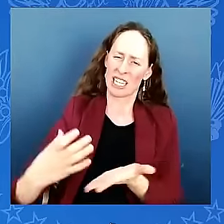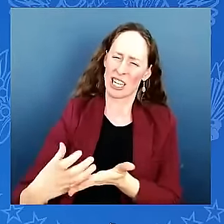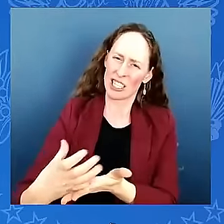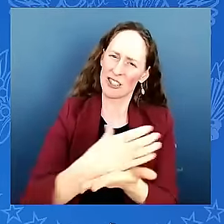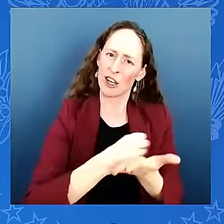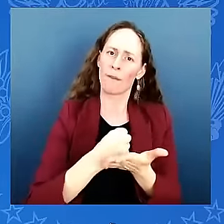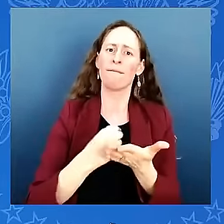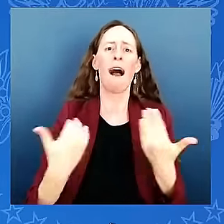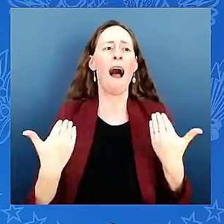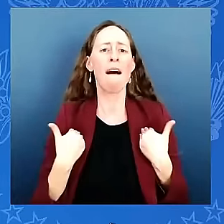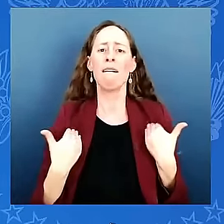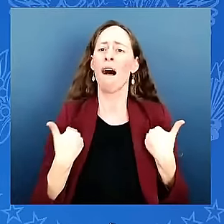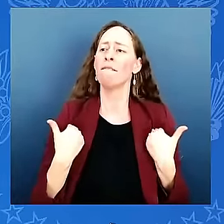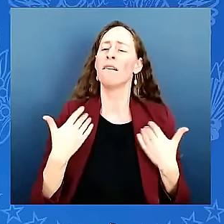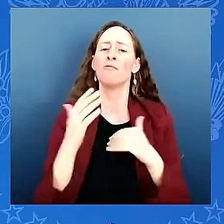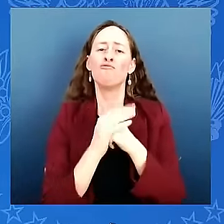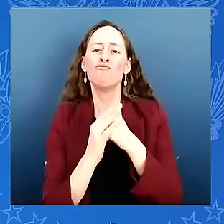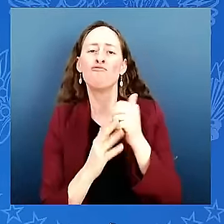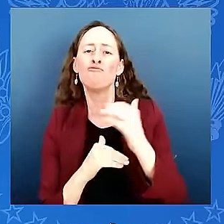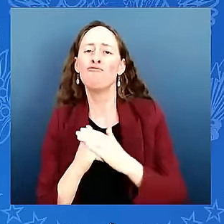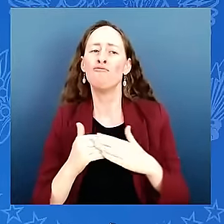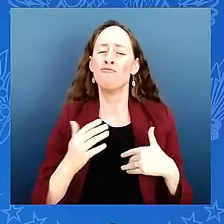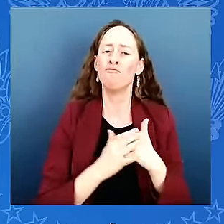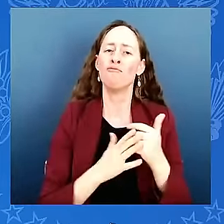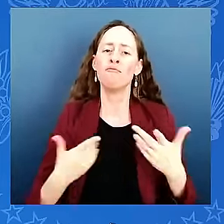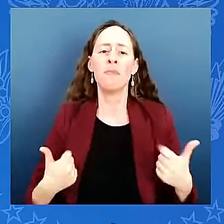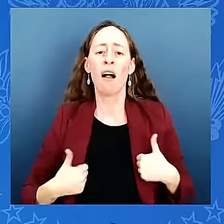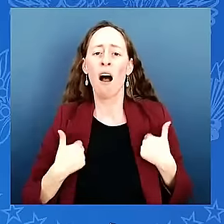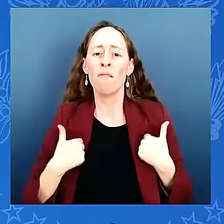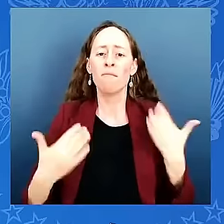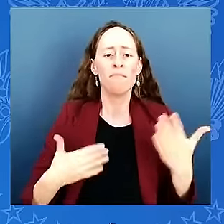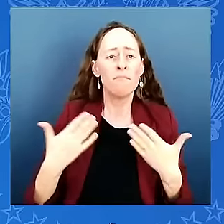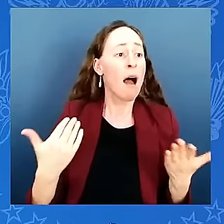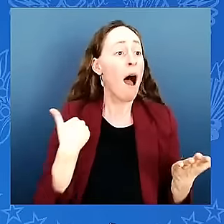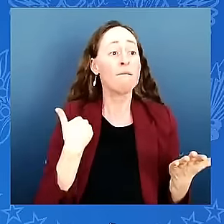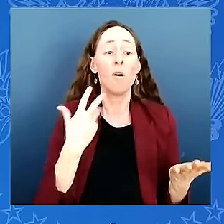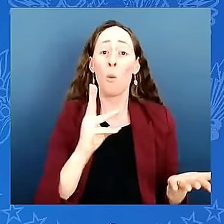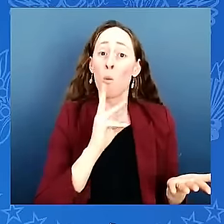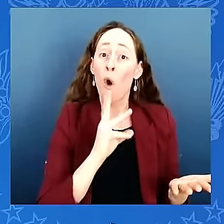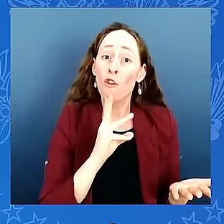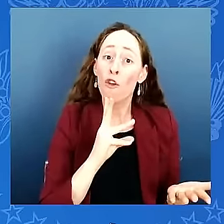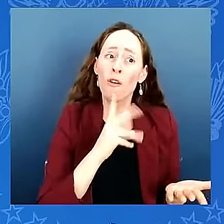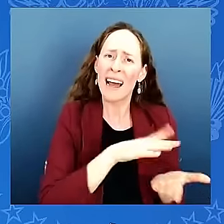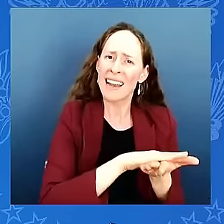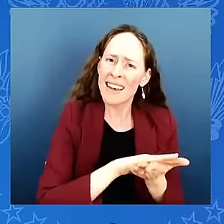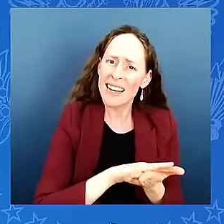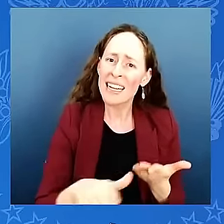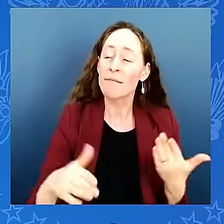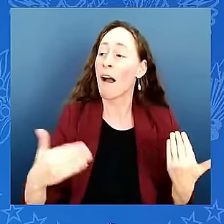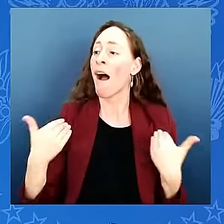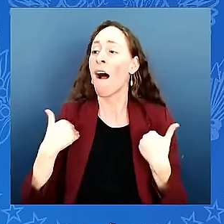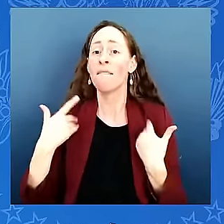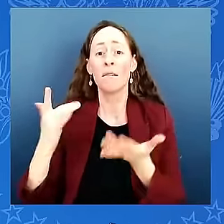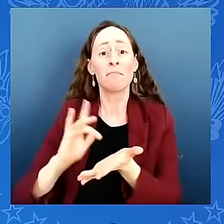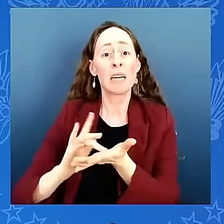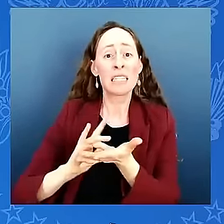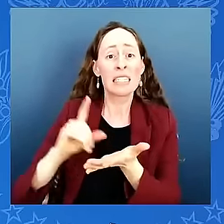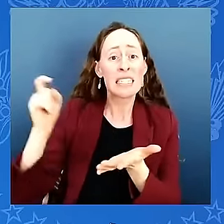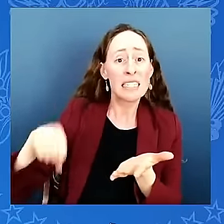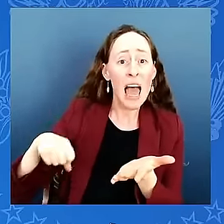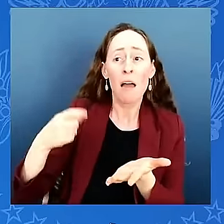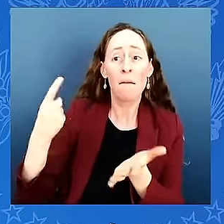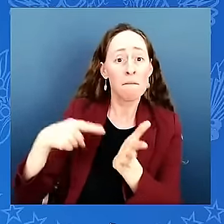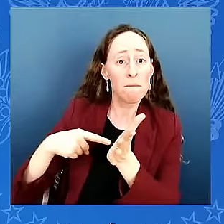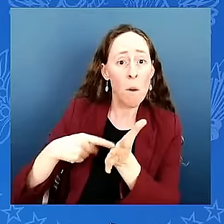having clean and safe water affordable medicine stay healthy safe roads and bridges to connect communities rather than